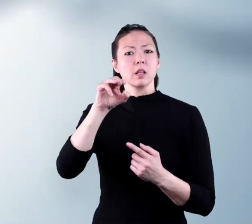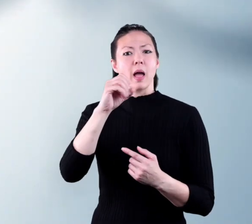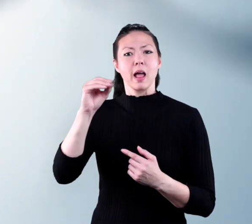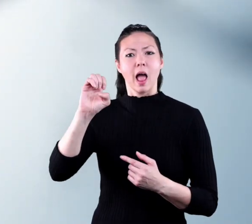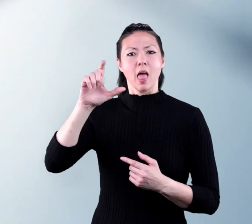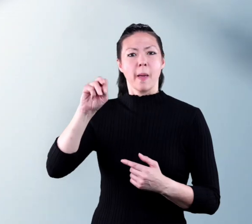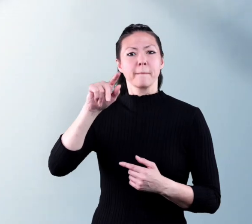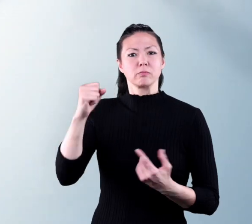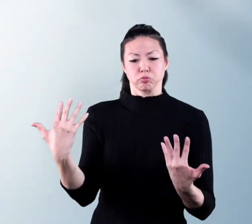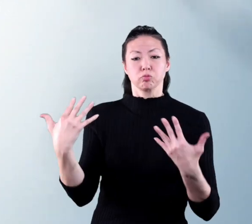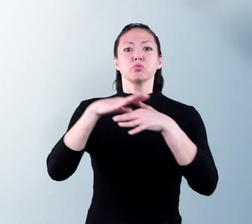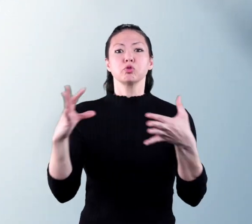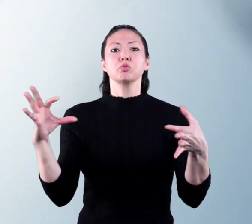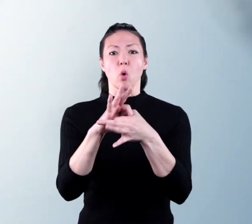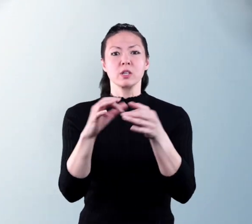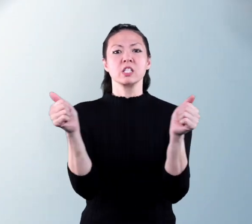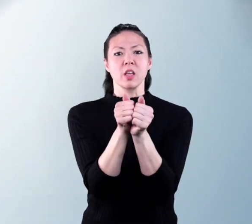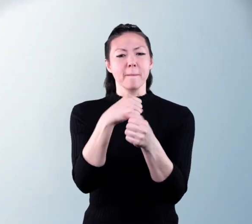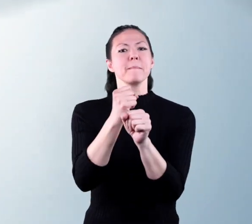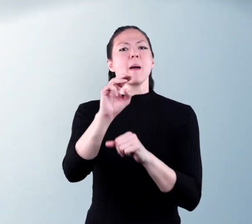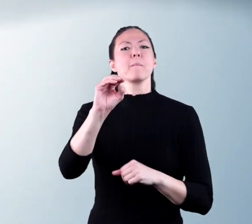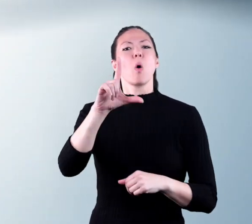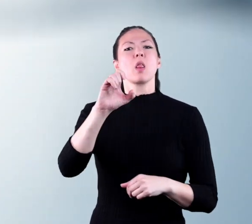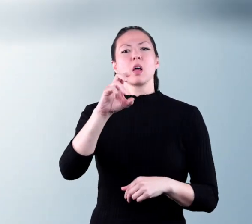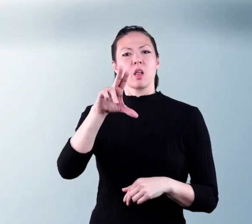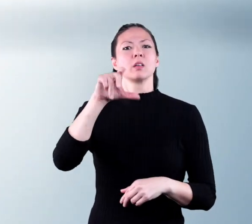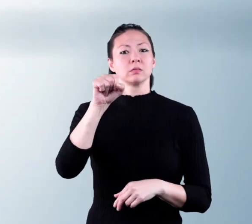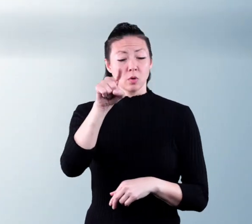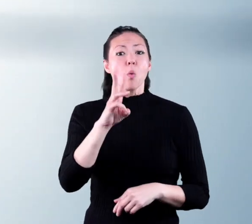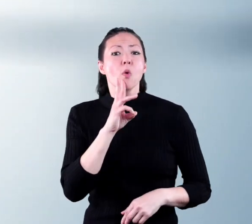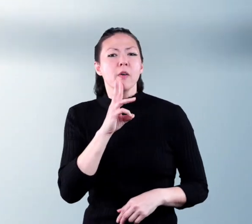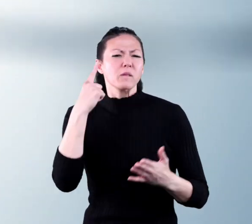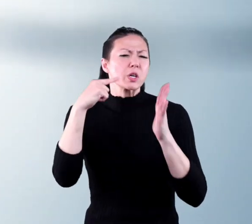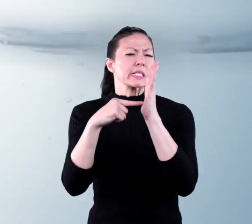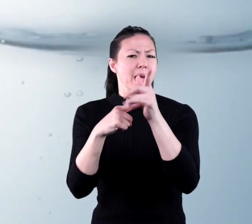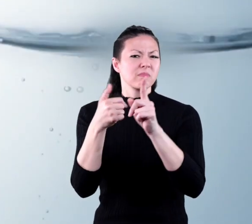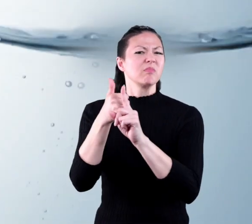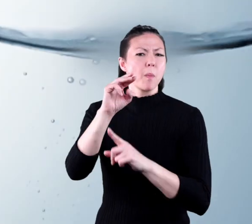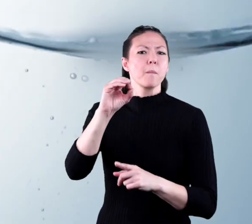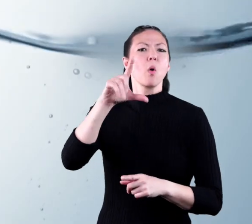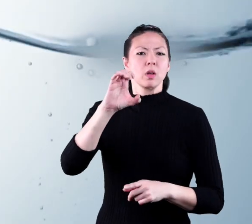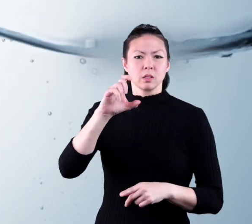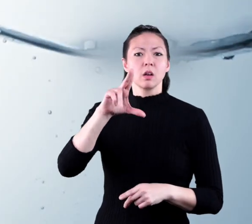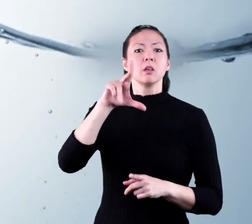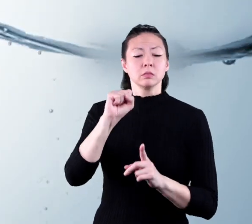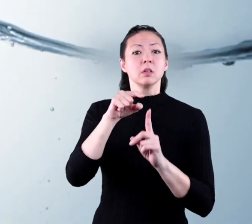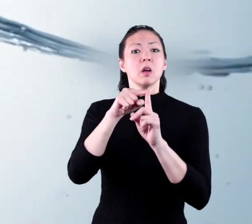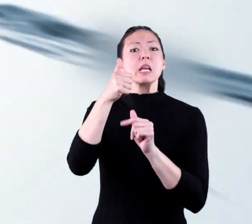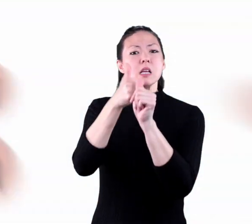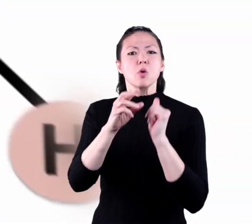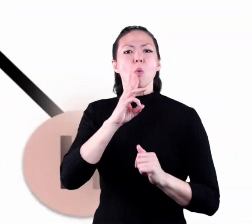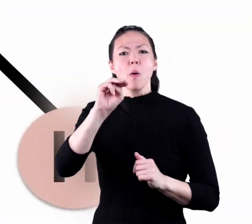when atoms and elements are joined together, they make up molecules. Water, for example, is a molecule.